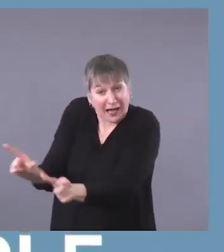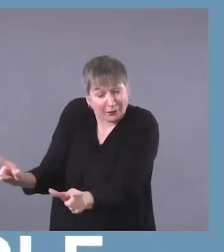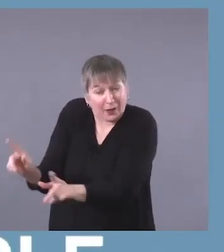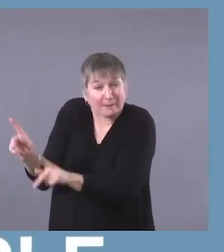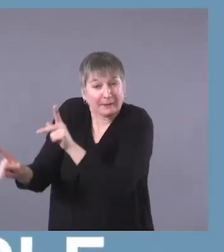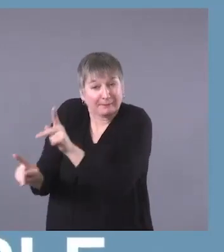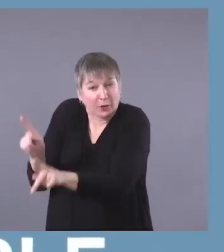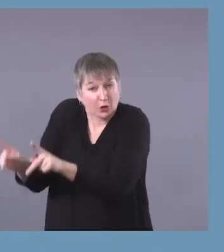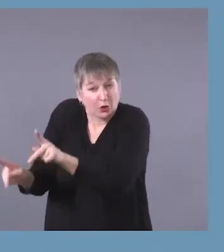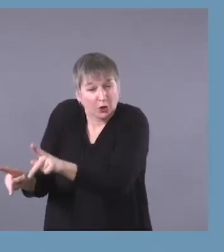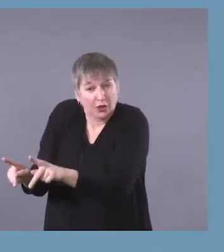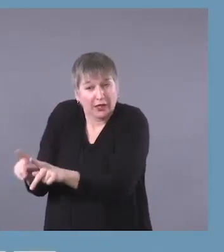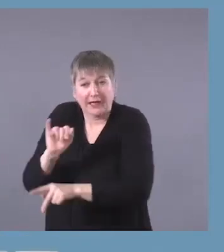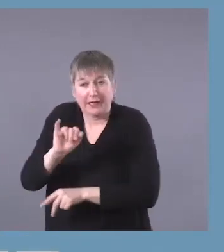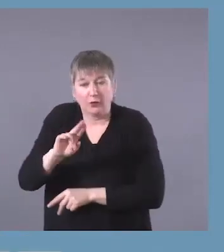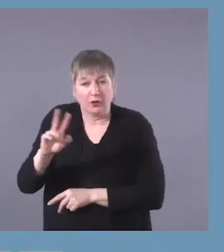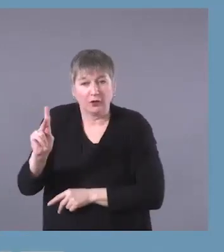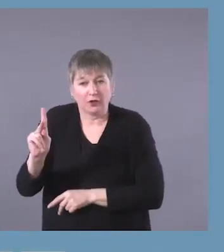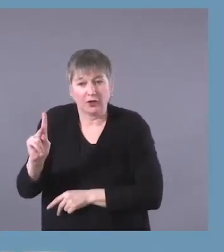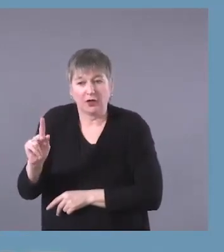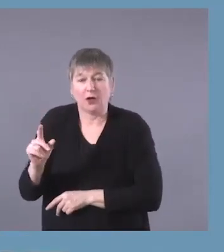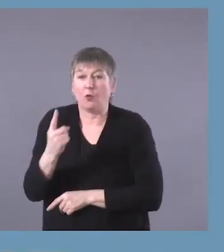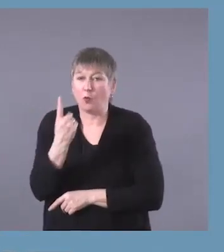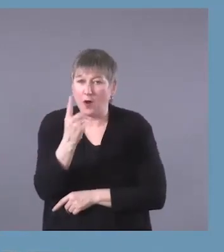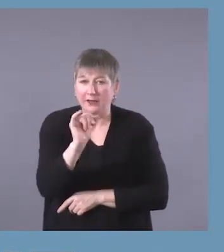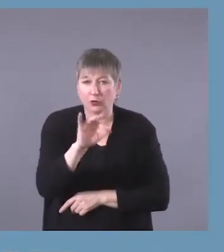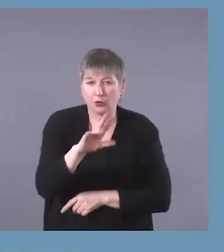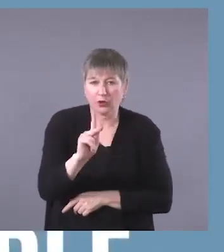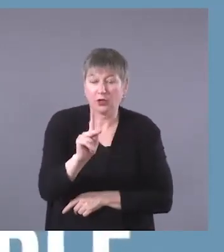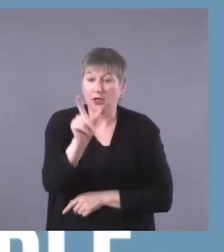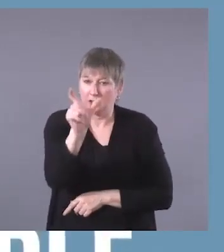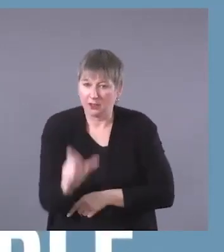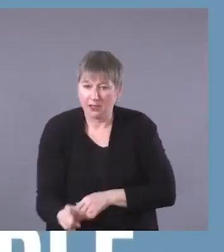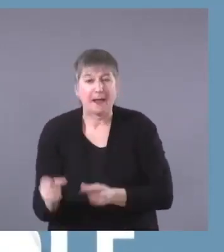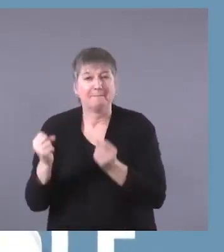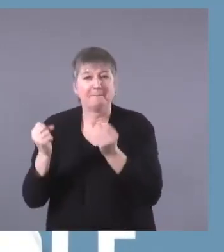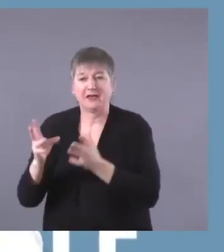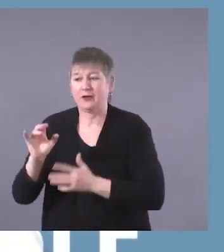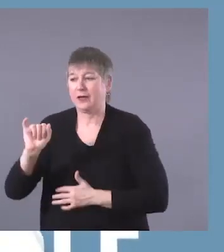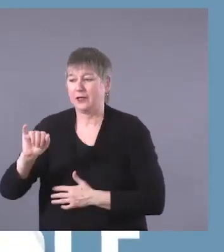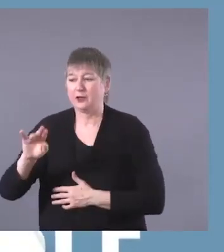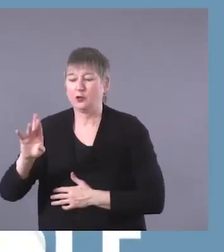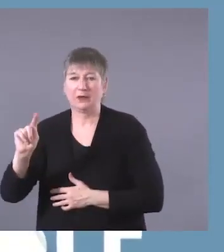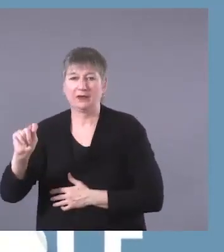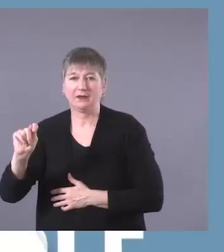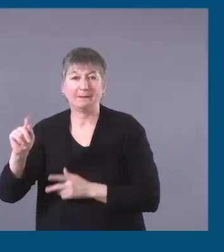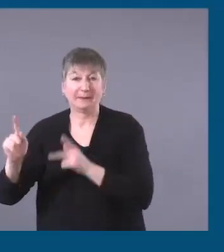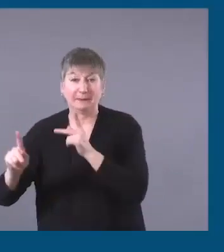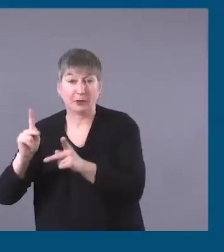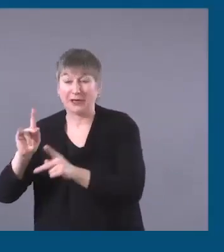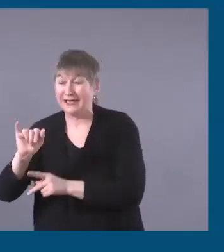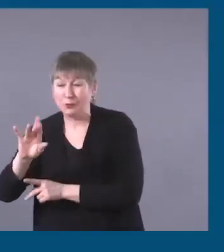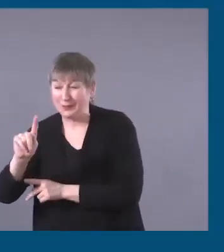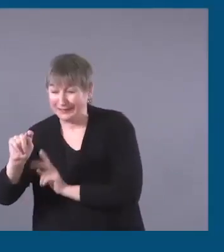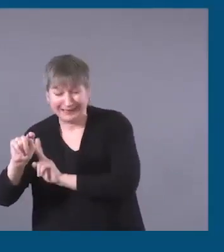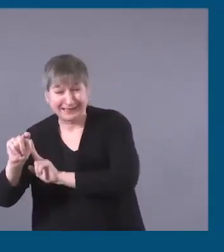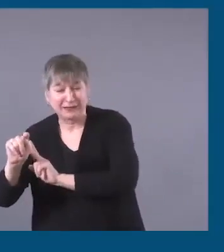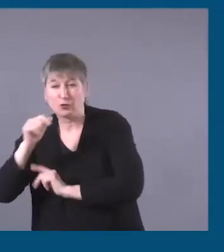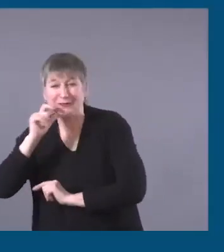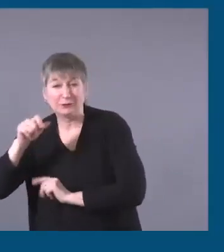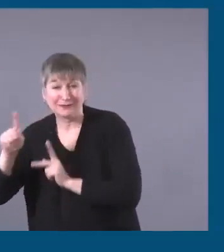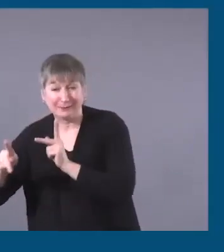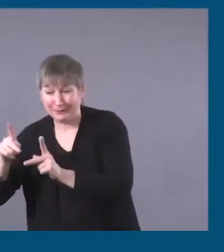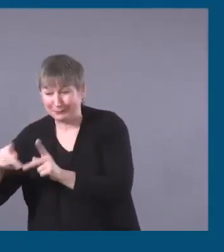person. So remember, it's one Inuk, many Inuit. And don't say Inuit people, because that's redundant. So that's it for First Nations